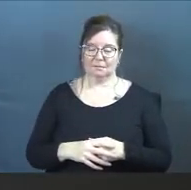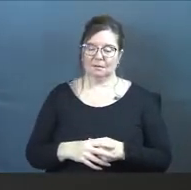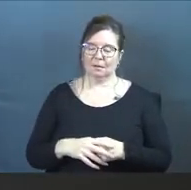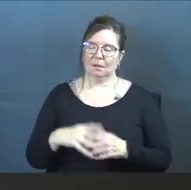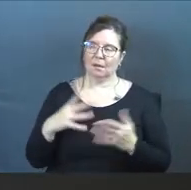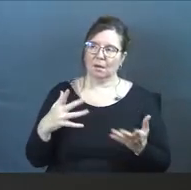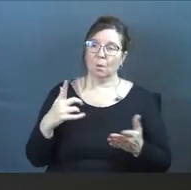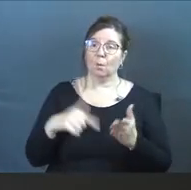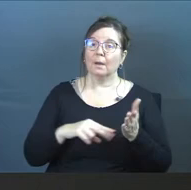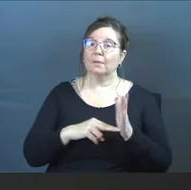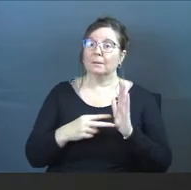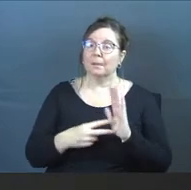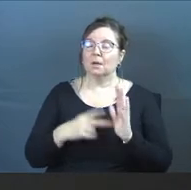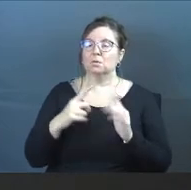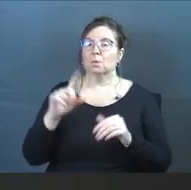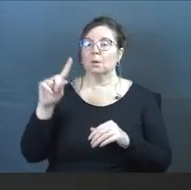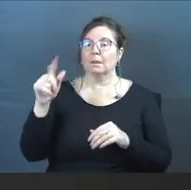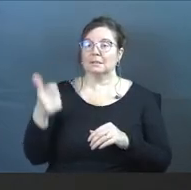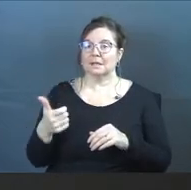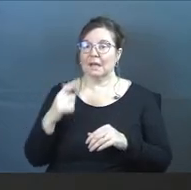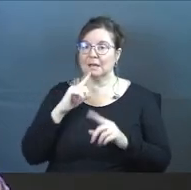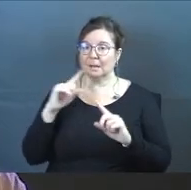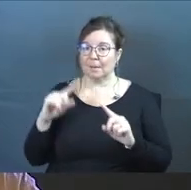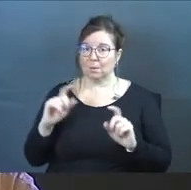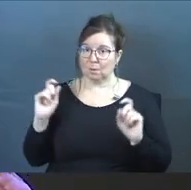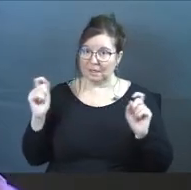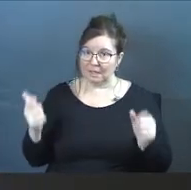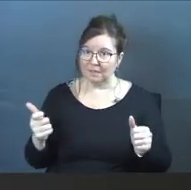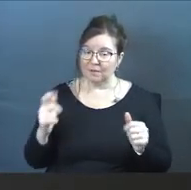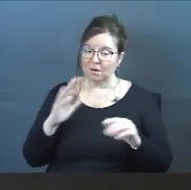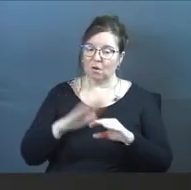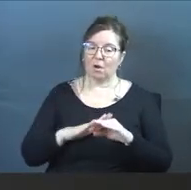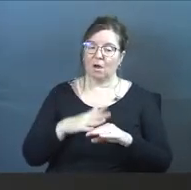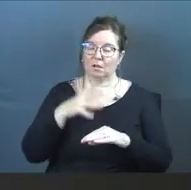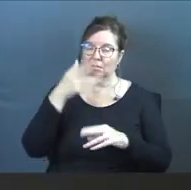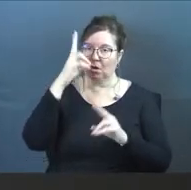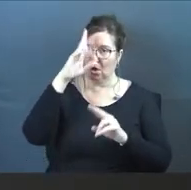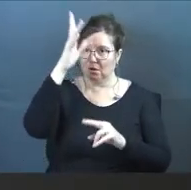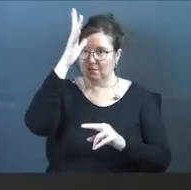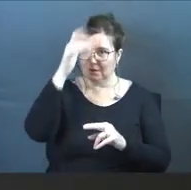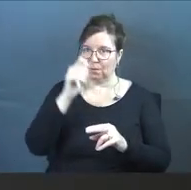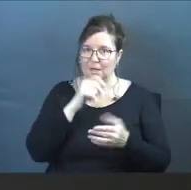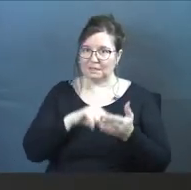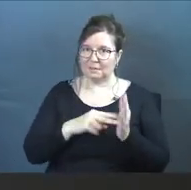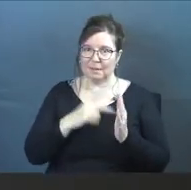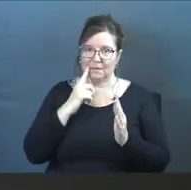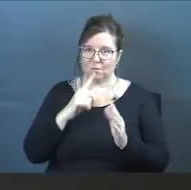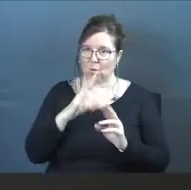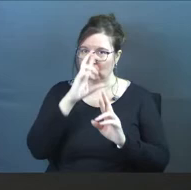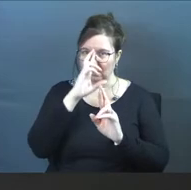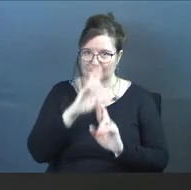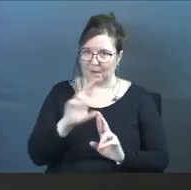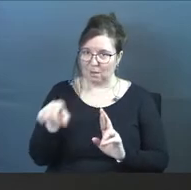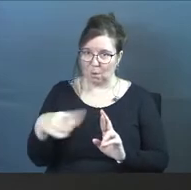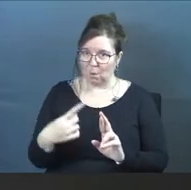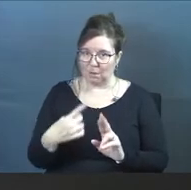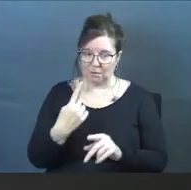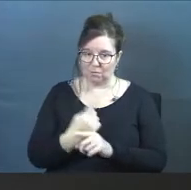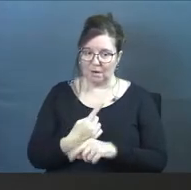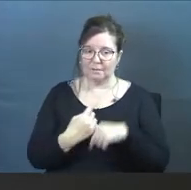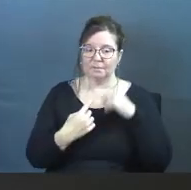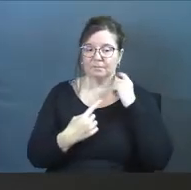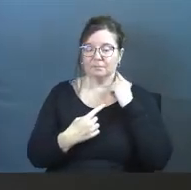what this meant, so when the Ten Commandments were given, honor your father wasn't just meant for just the respect, right?